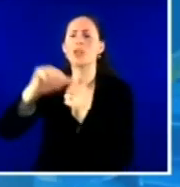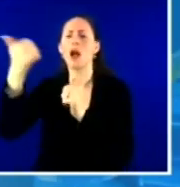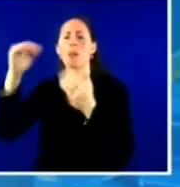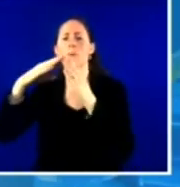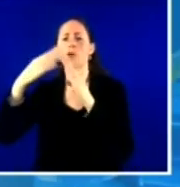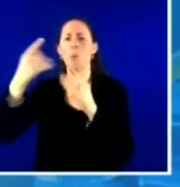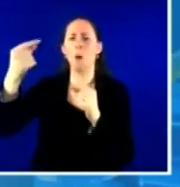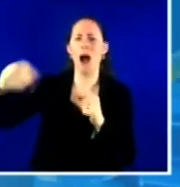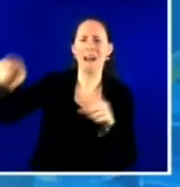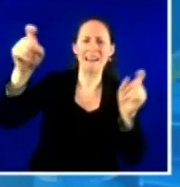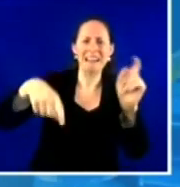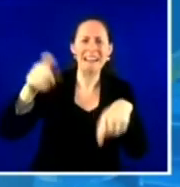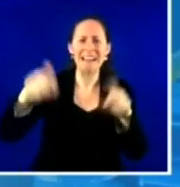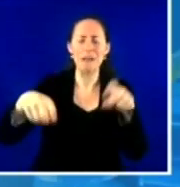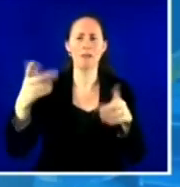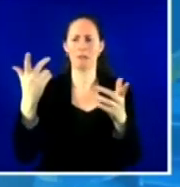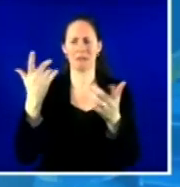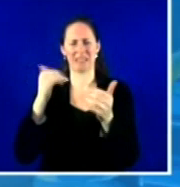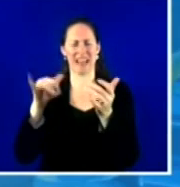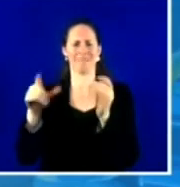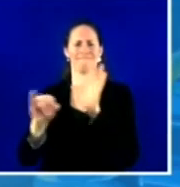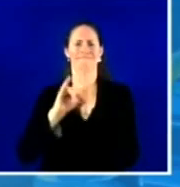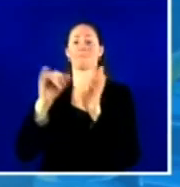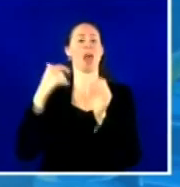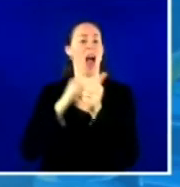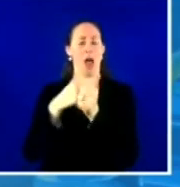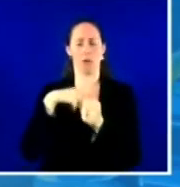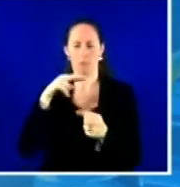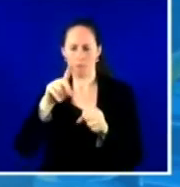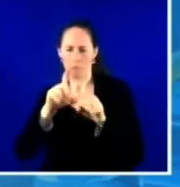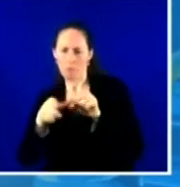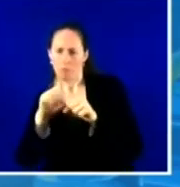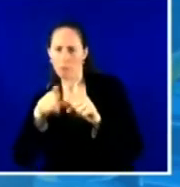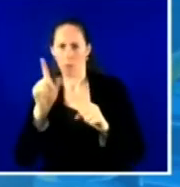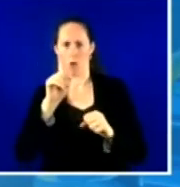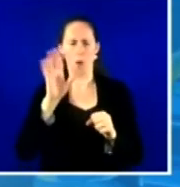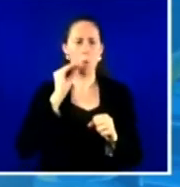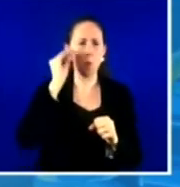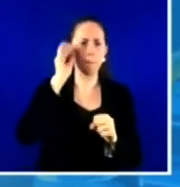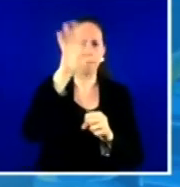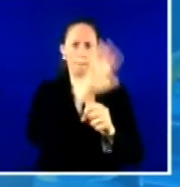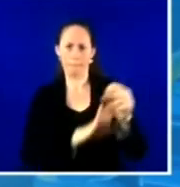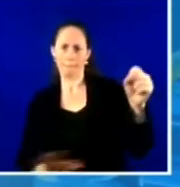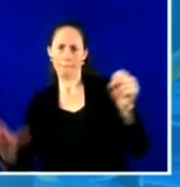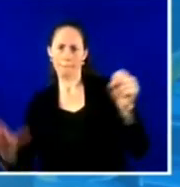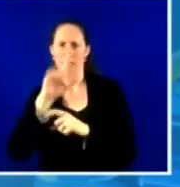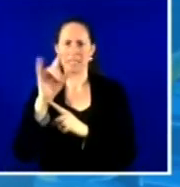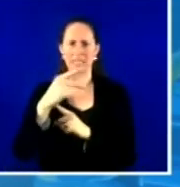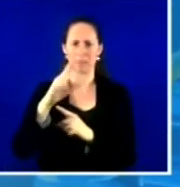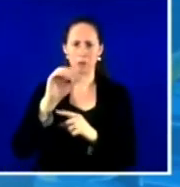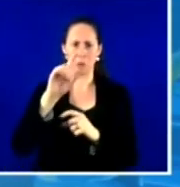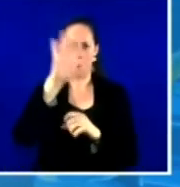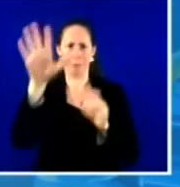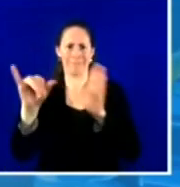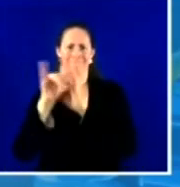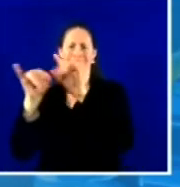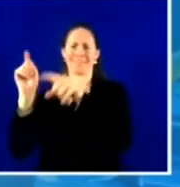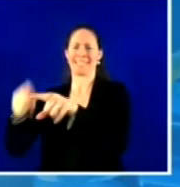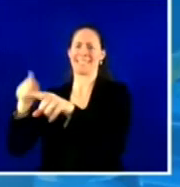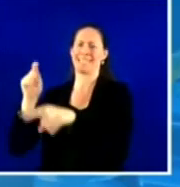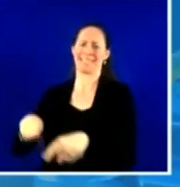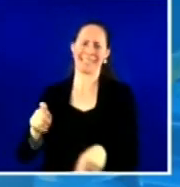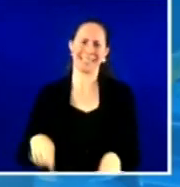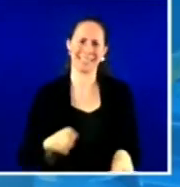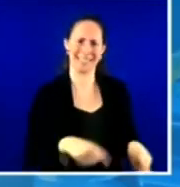together vaccine efforts to not only take care of patients in that those communities that were underserved